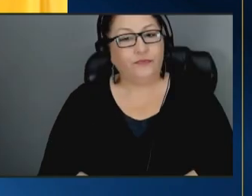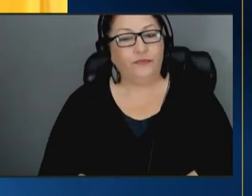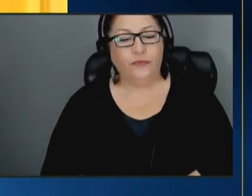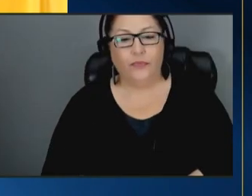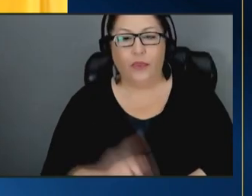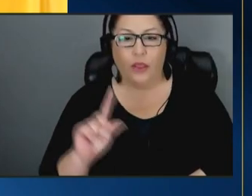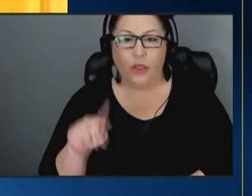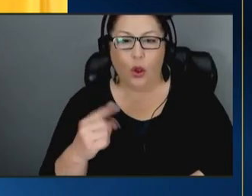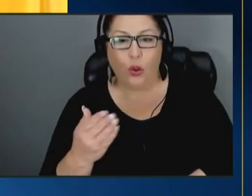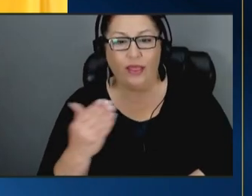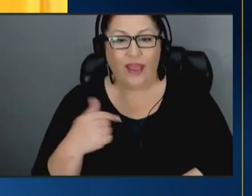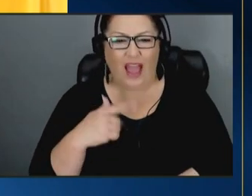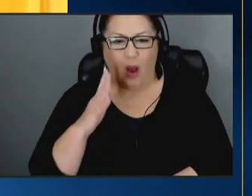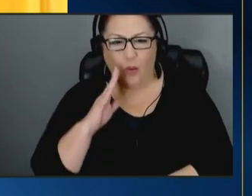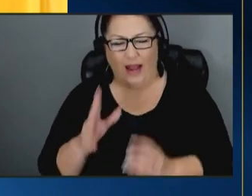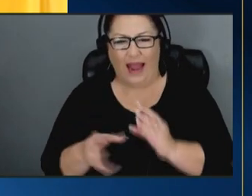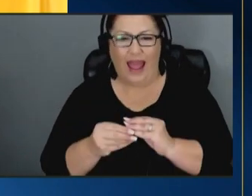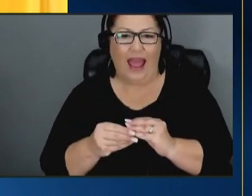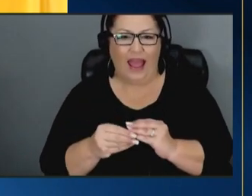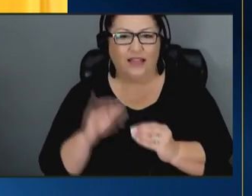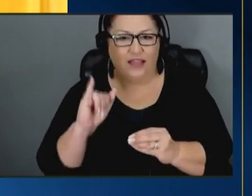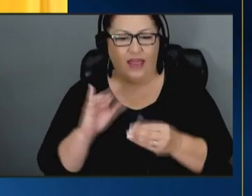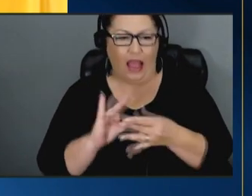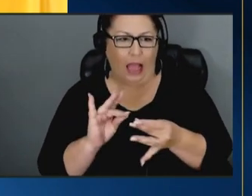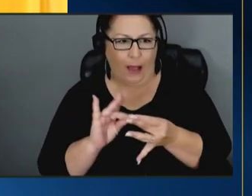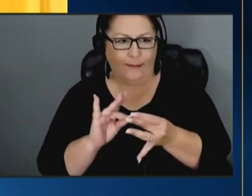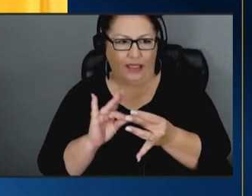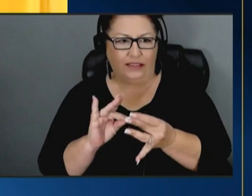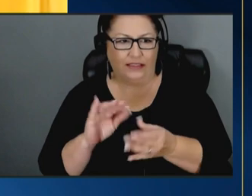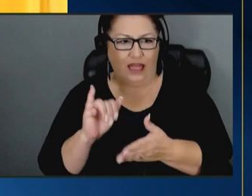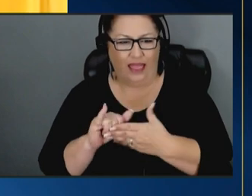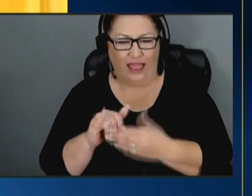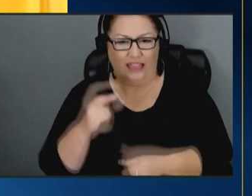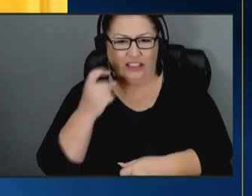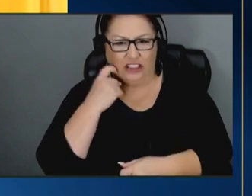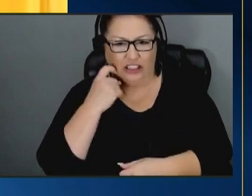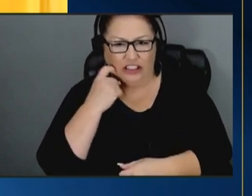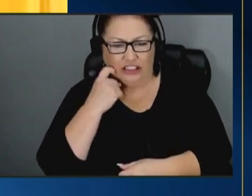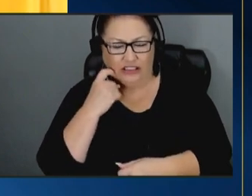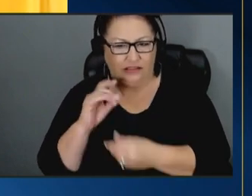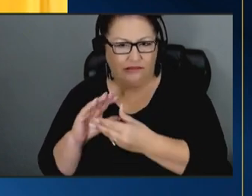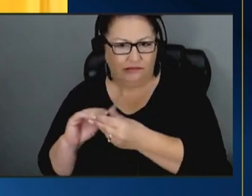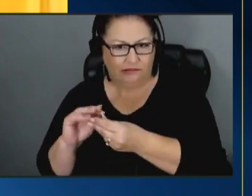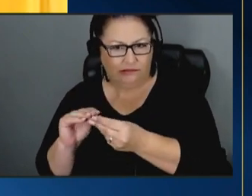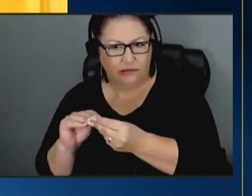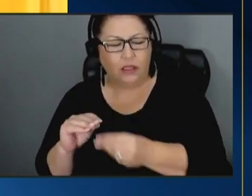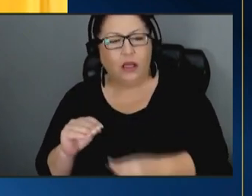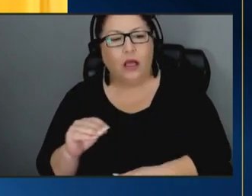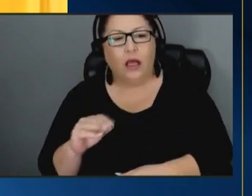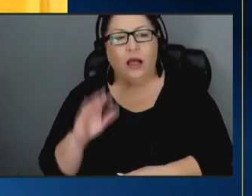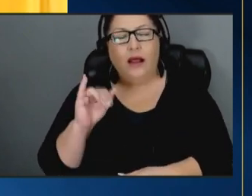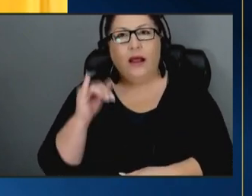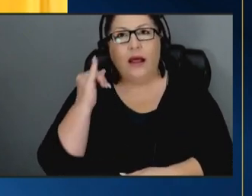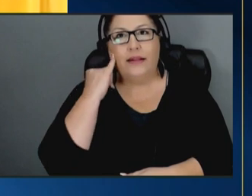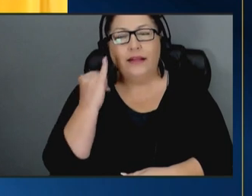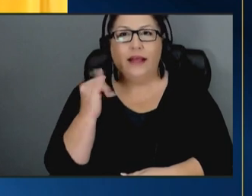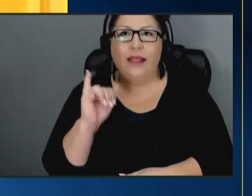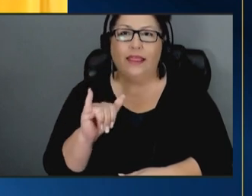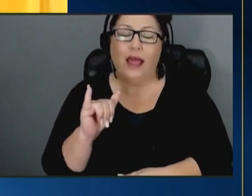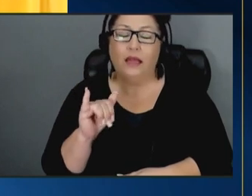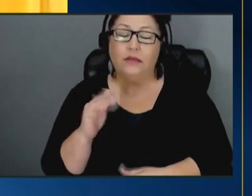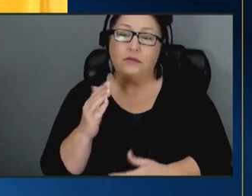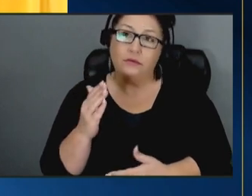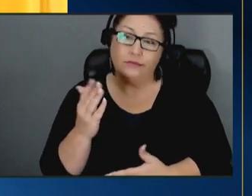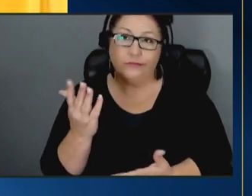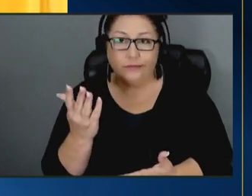thing i would add to the uh comments um that just preceded me um is this idea that in some respects